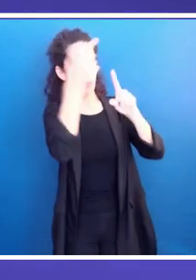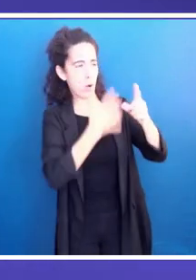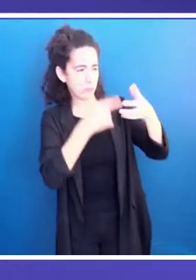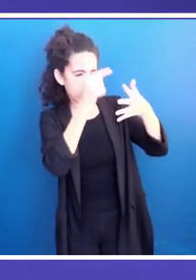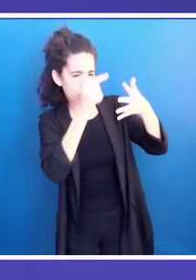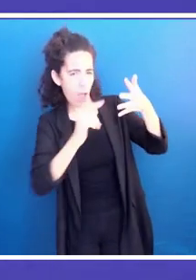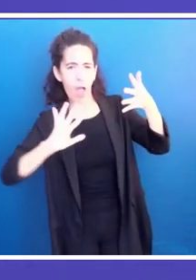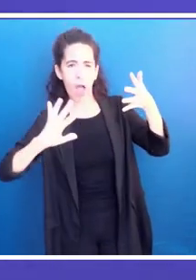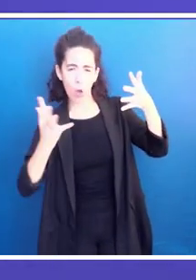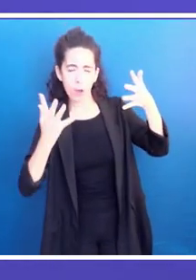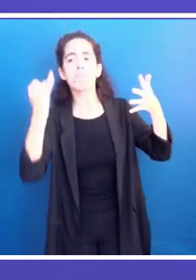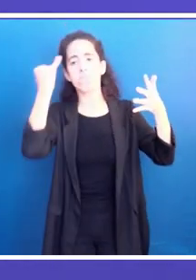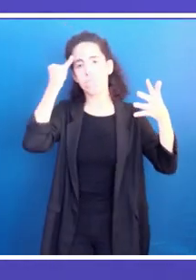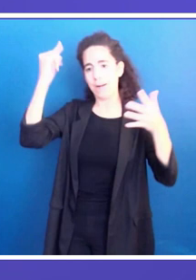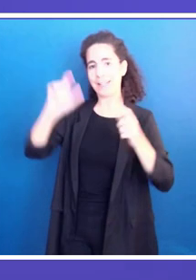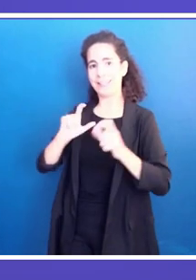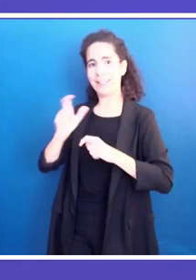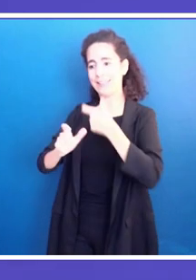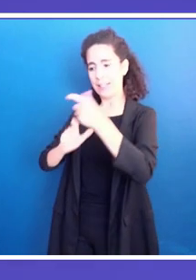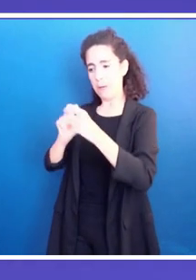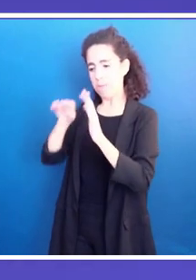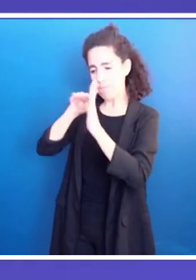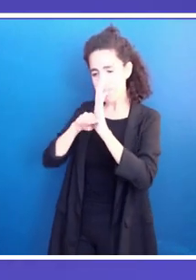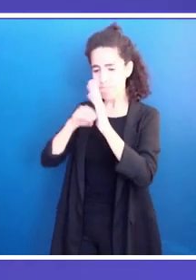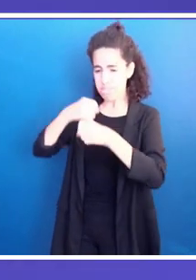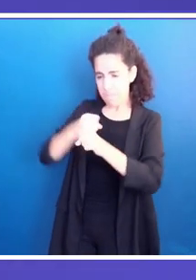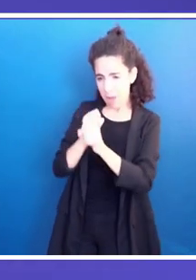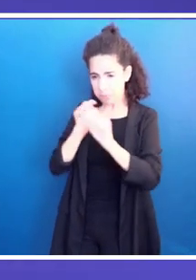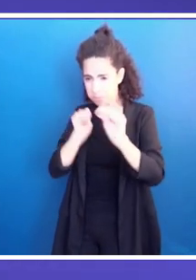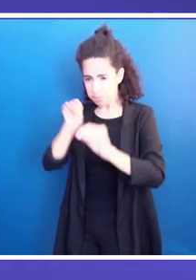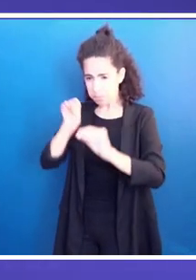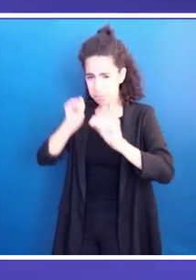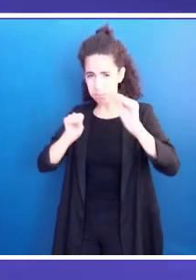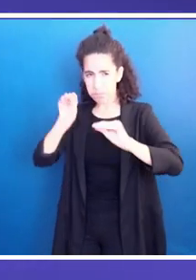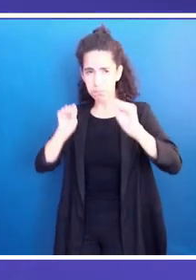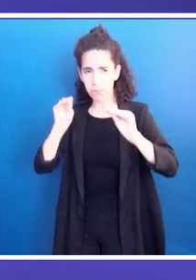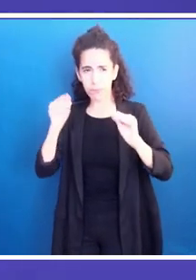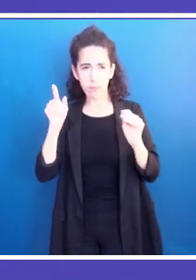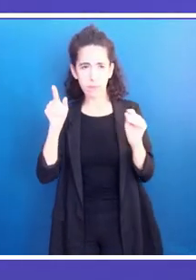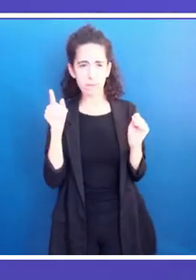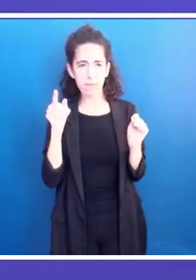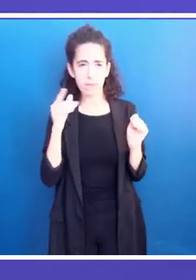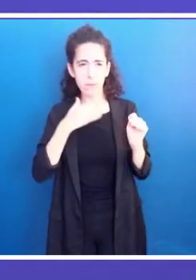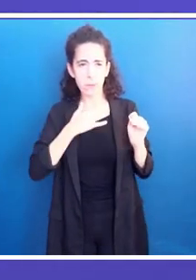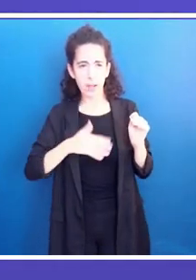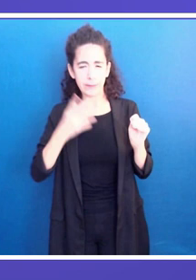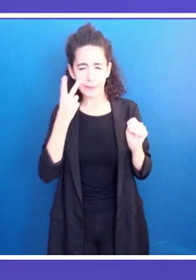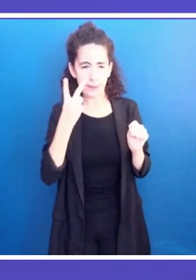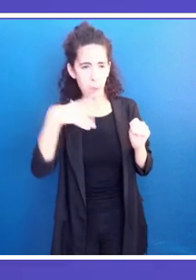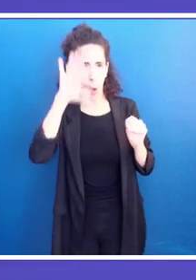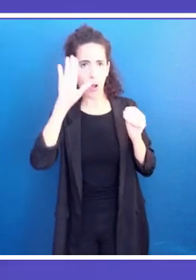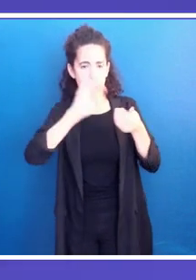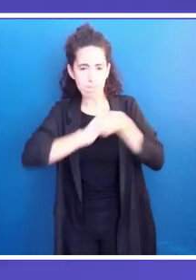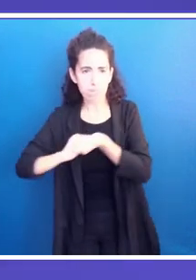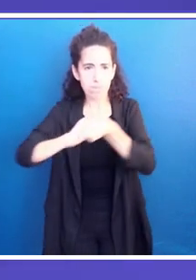at the level of the council, regardless of political affiliations and regardless of any differences amongst the